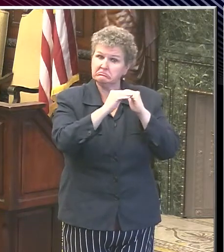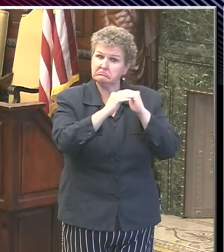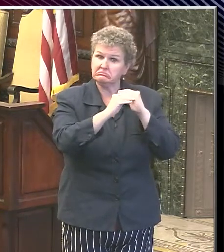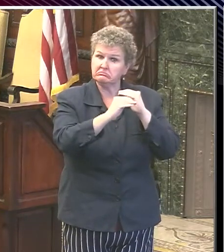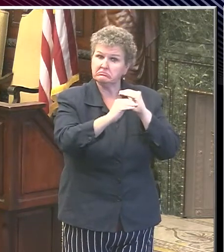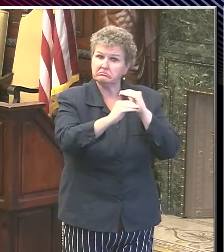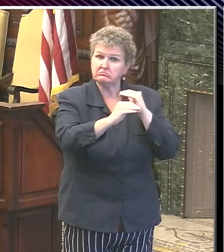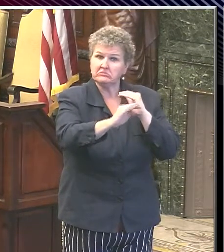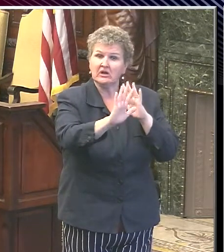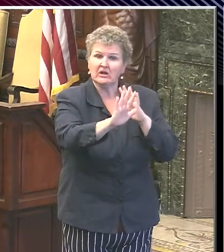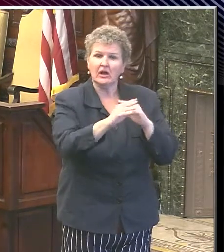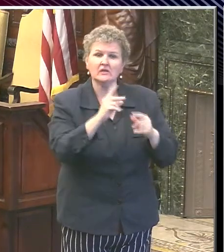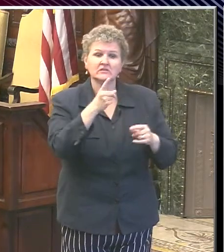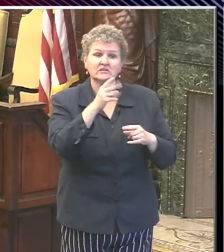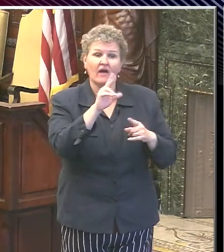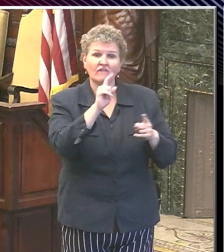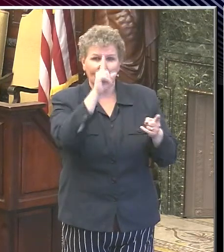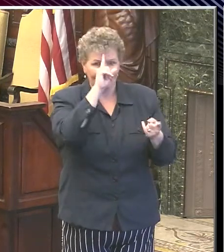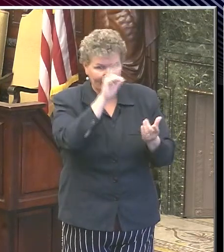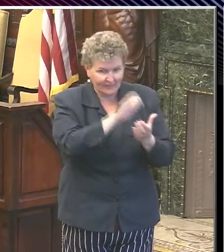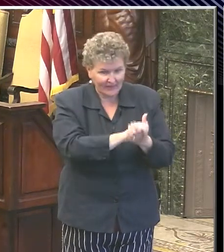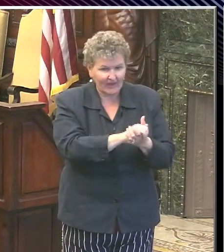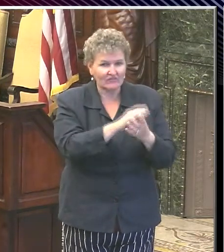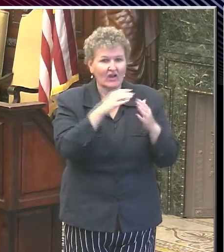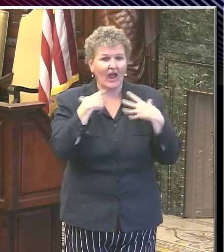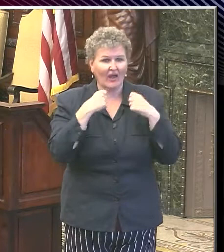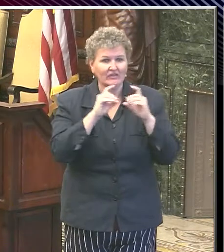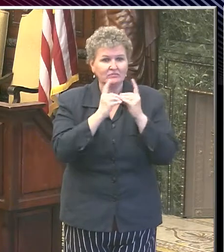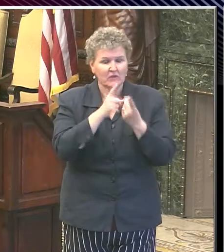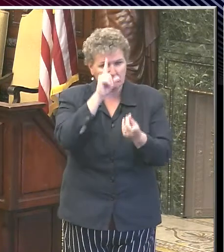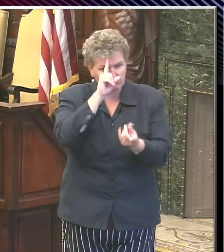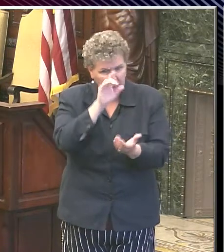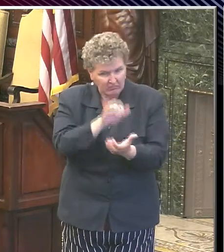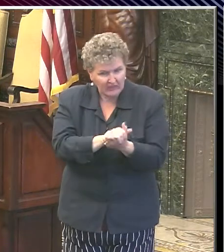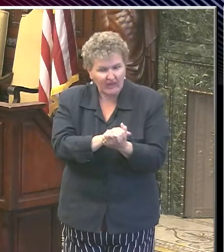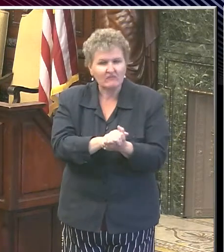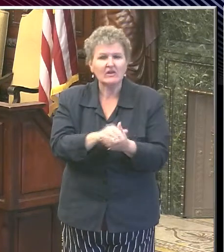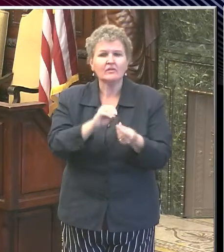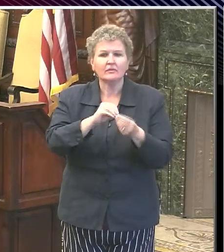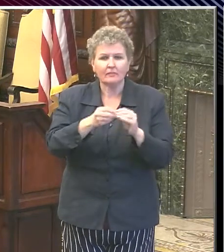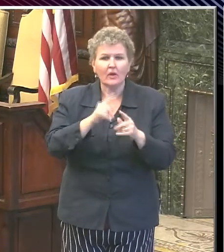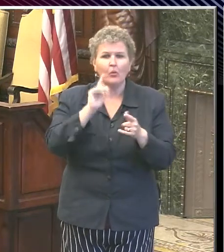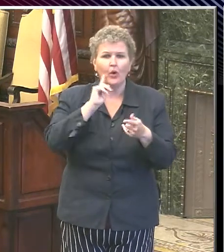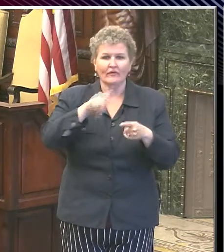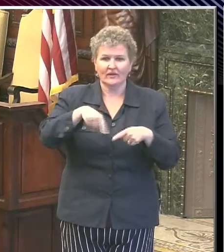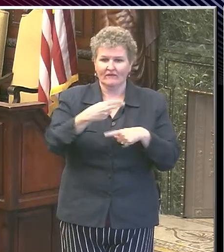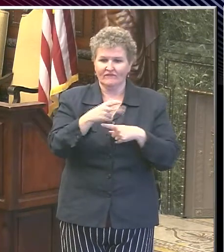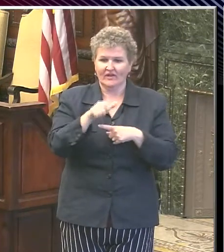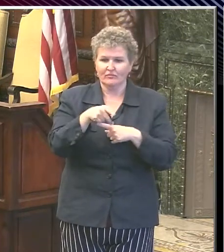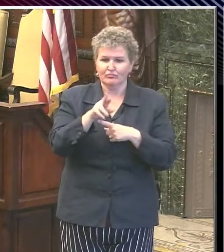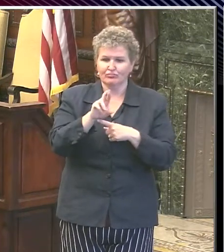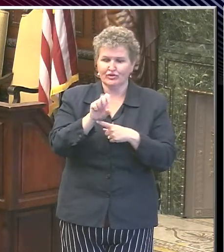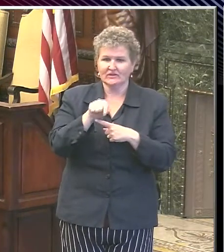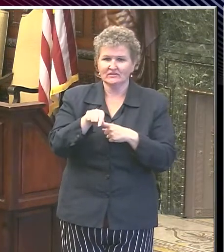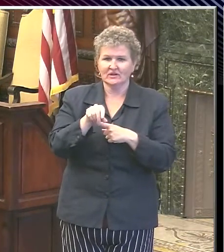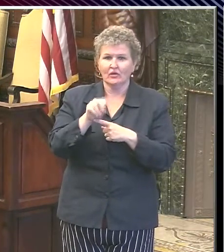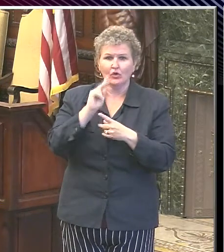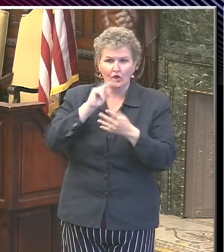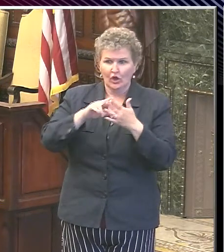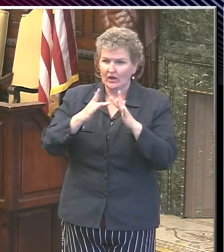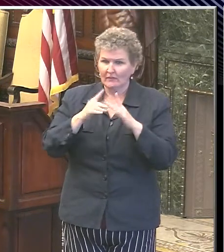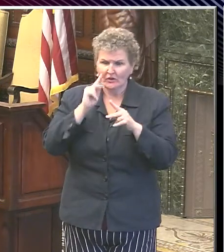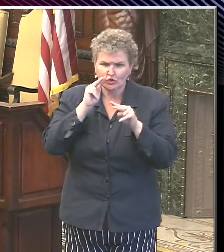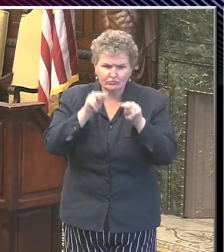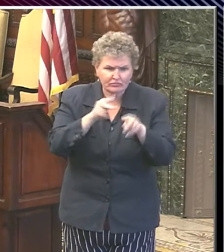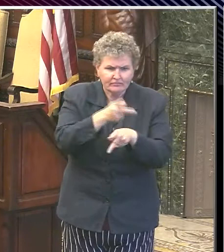he believes, and the department believes, that the protocols set up for PHL pre-K are sufficient to keep our children and